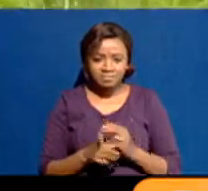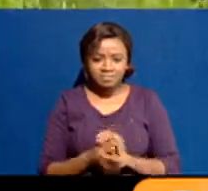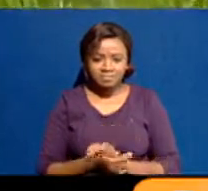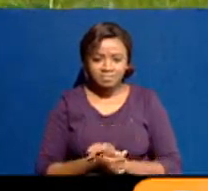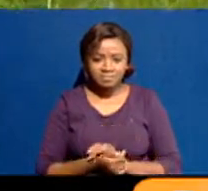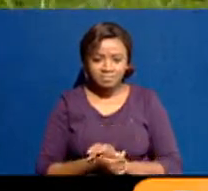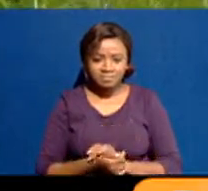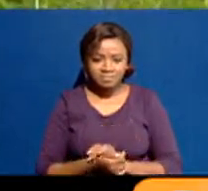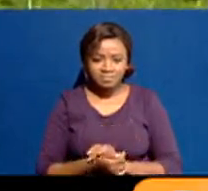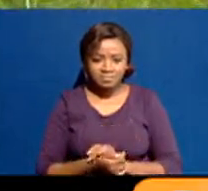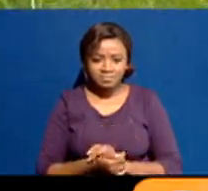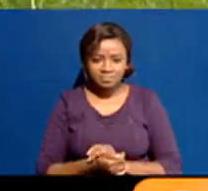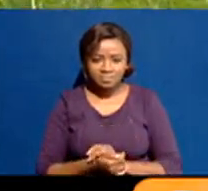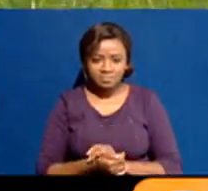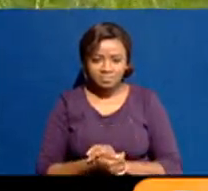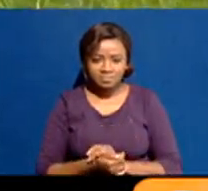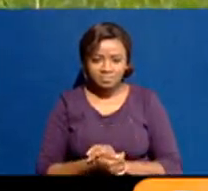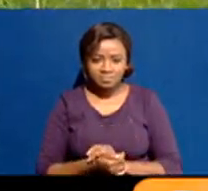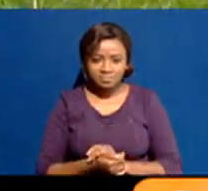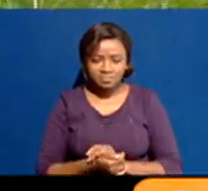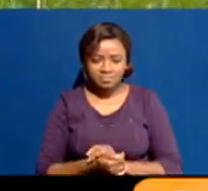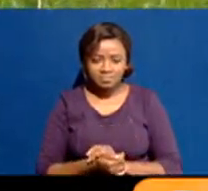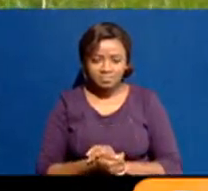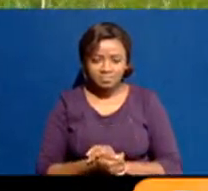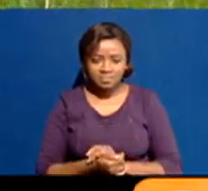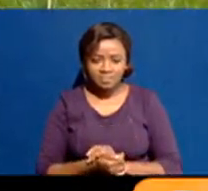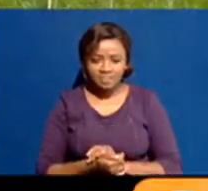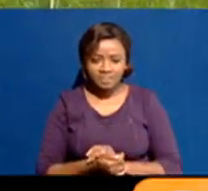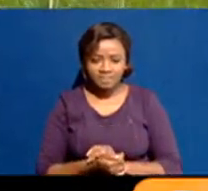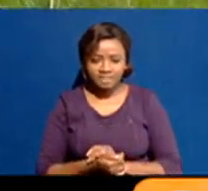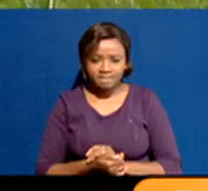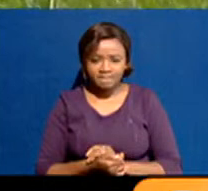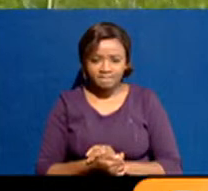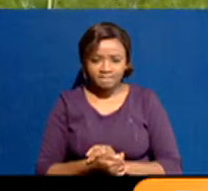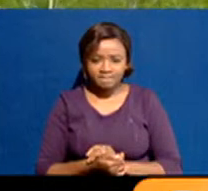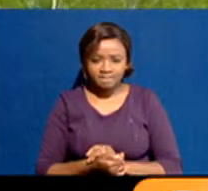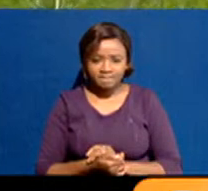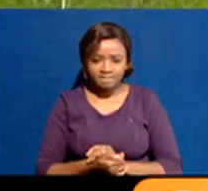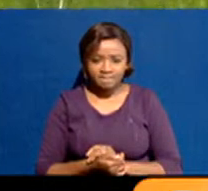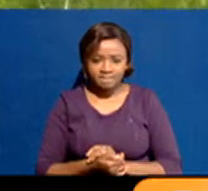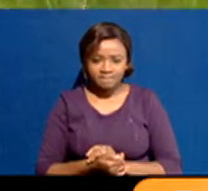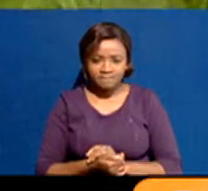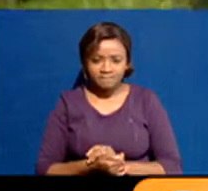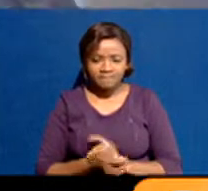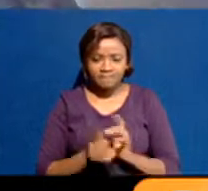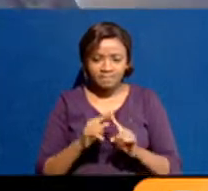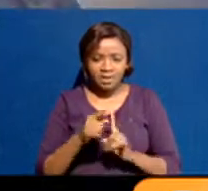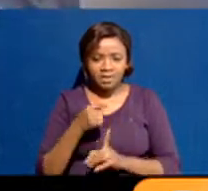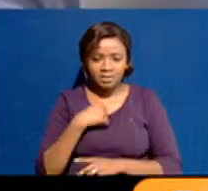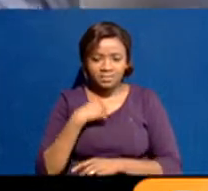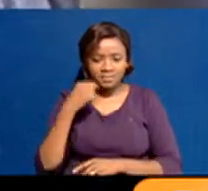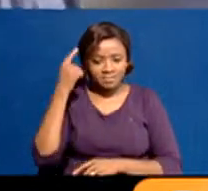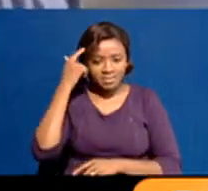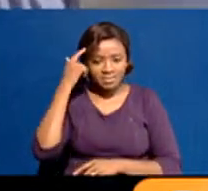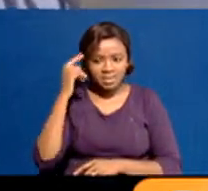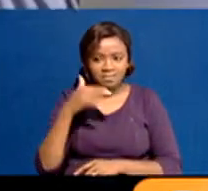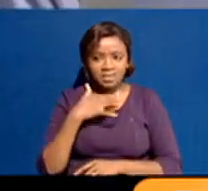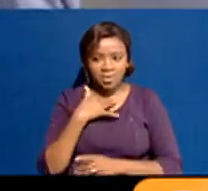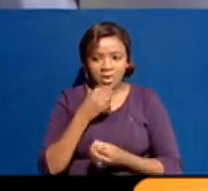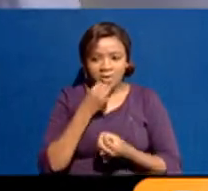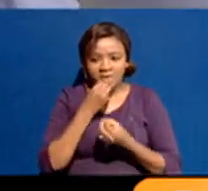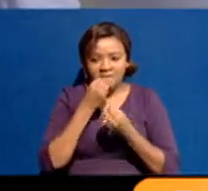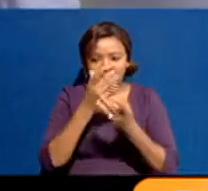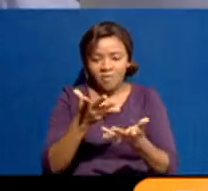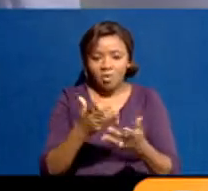but also the rich and so on. Yeah, but I think more fundamentally, I want to just share a personal